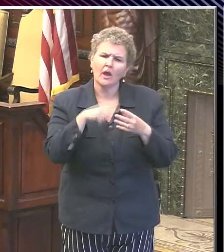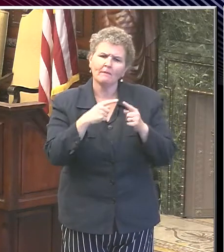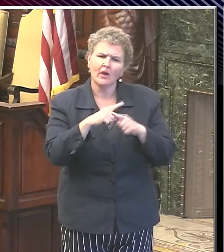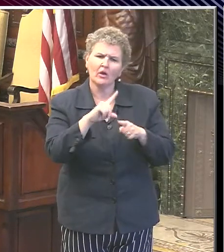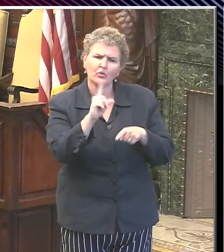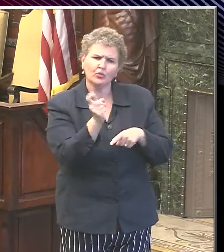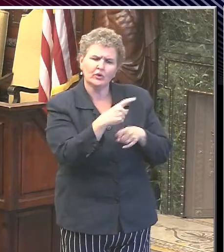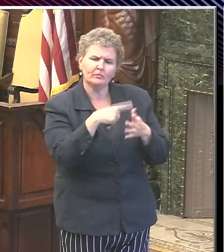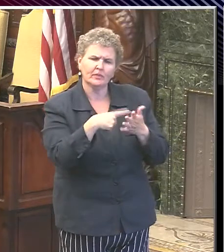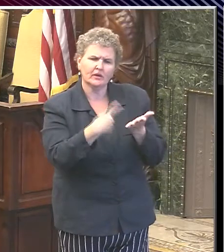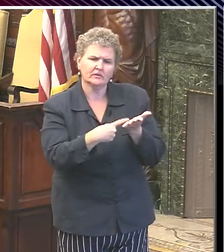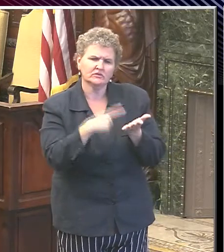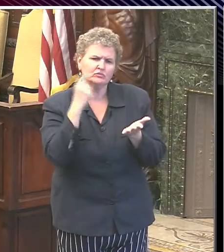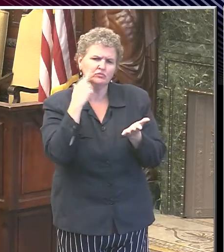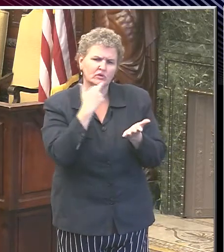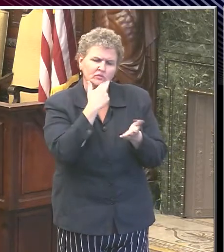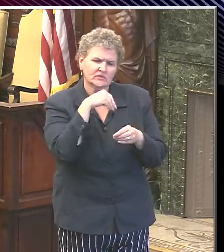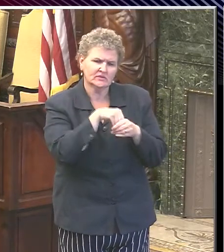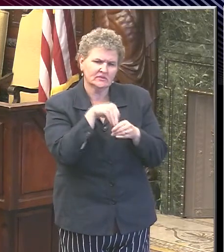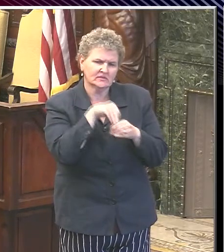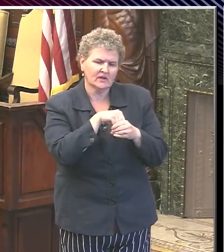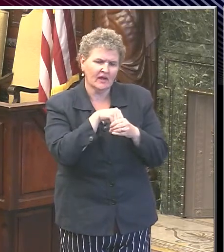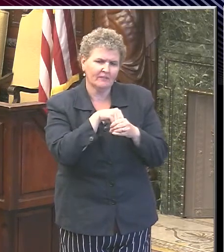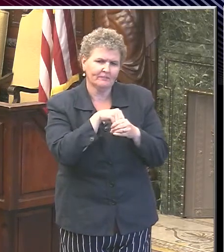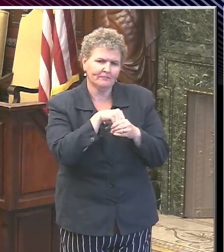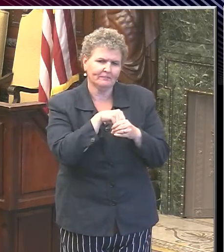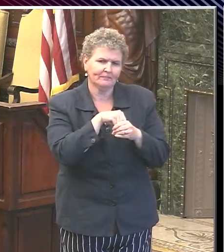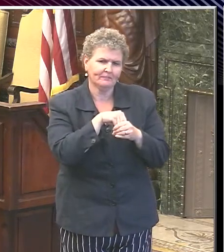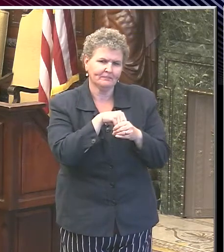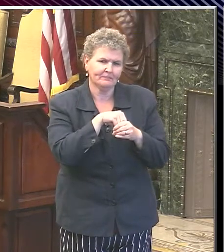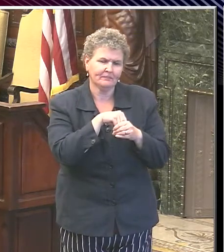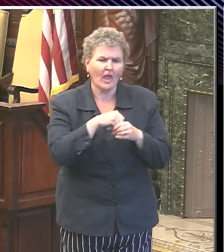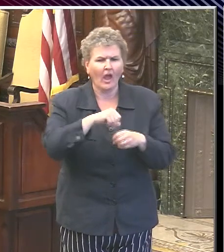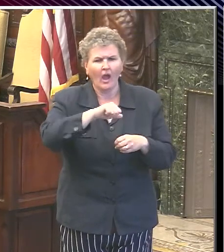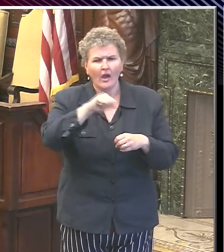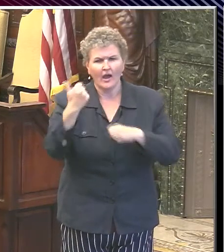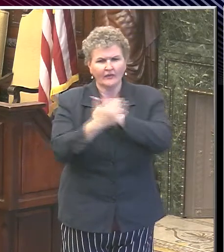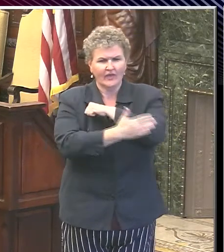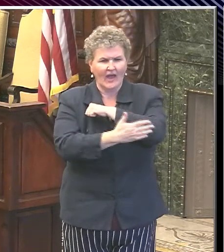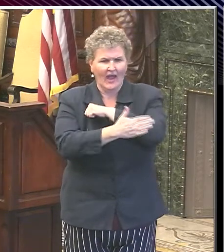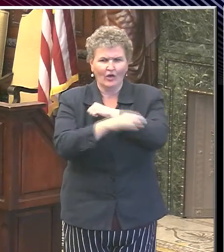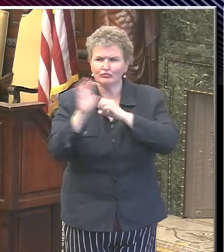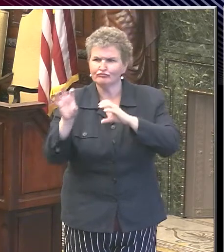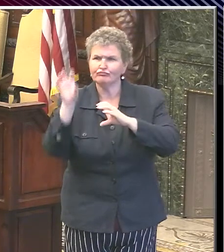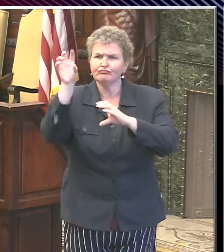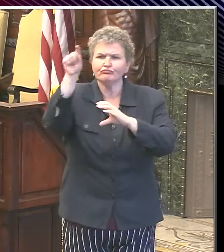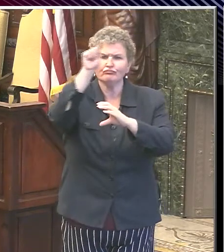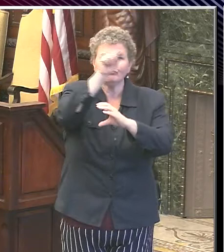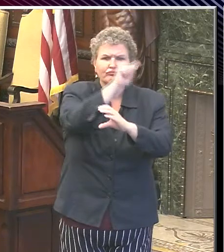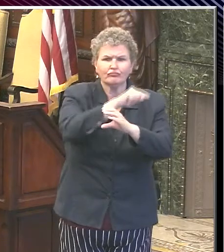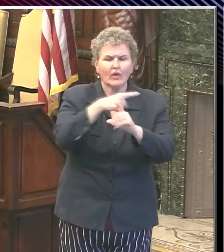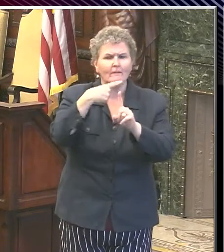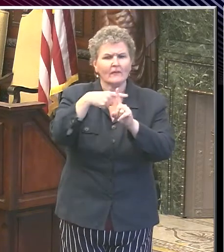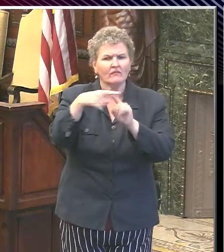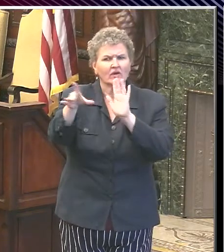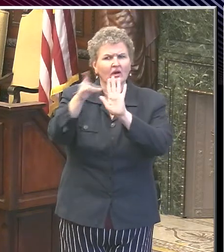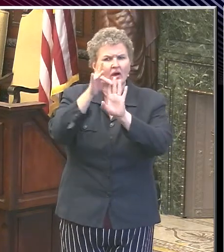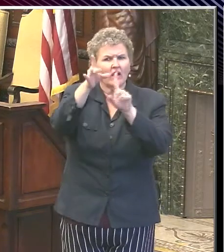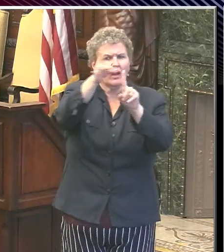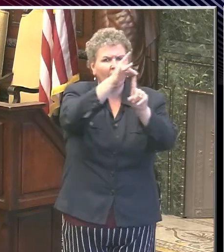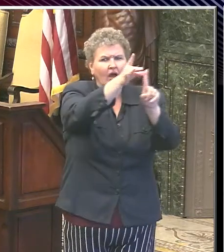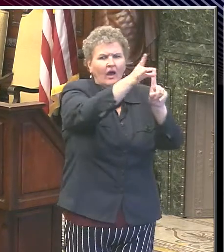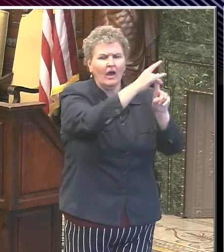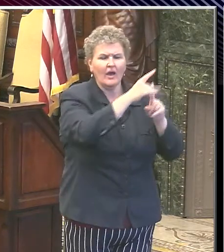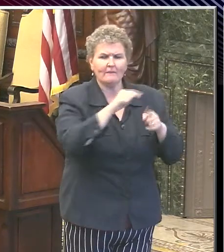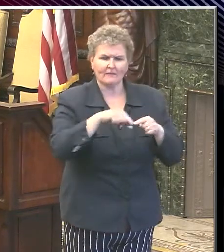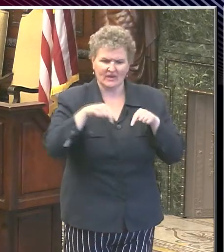Dr. Farley, you said that the Collar counties had a much higher rate of positivity. But Philadelphia has not